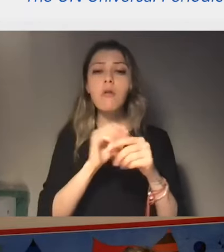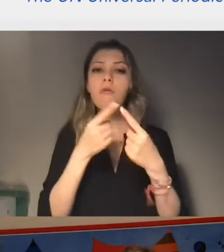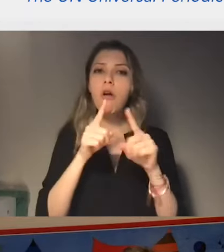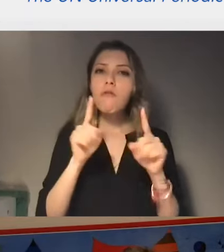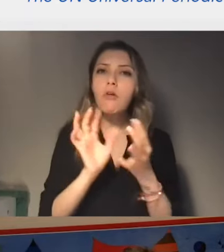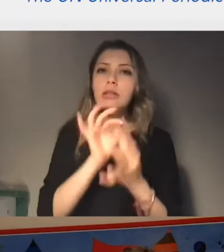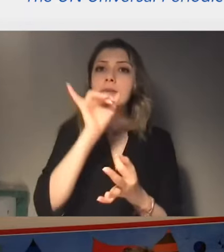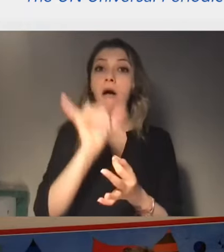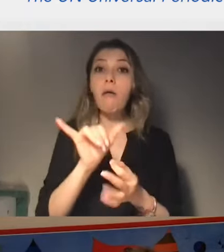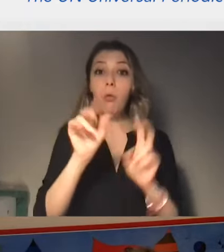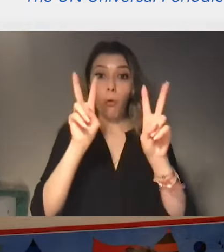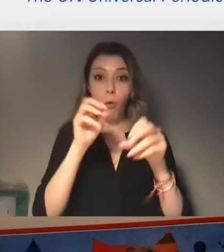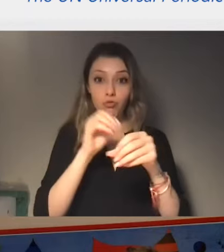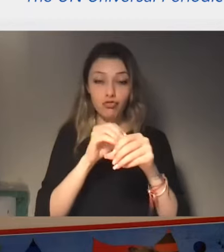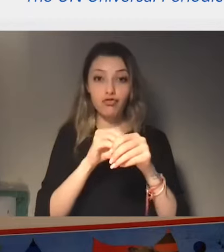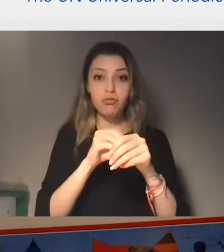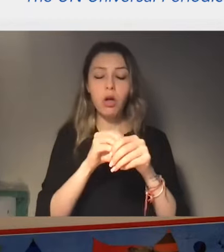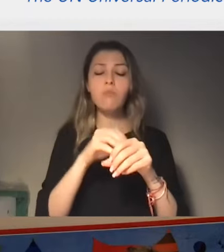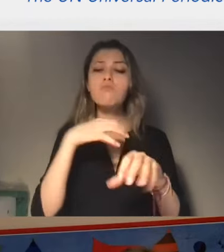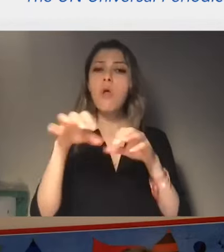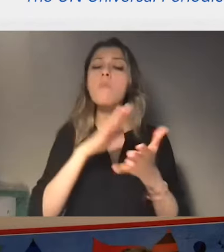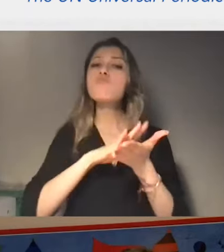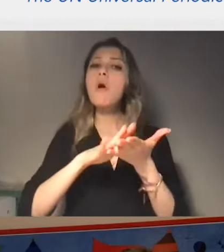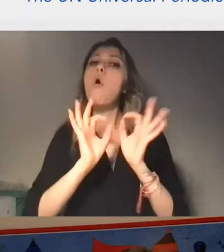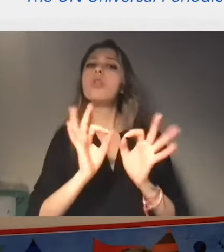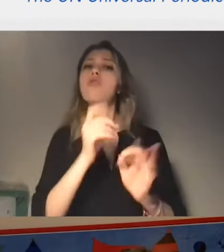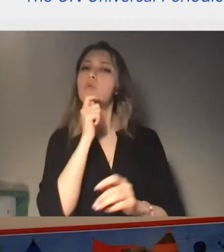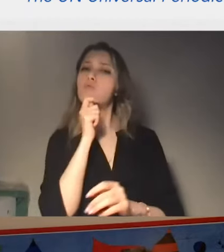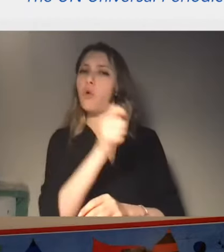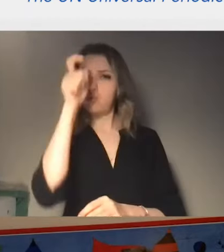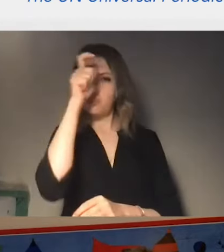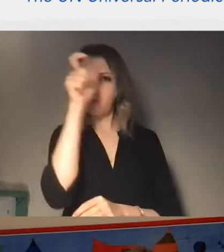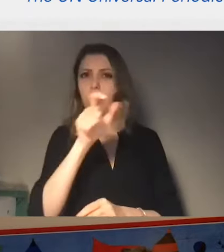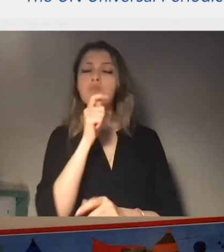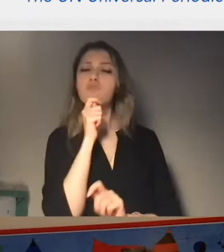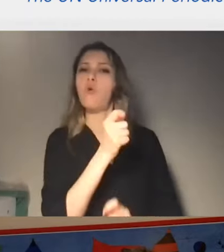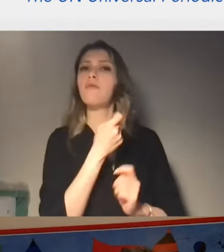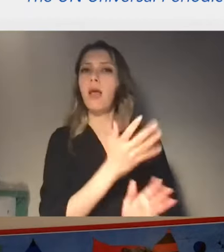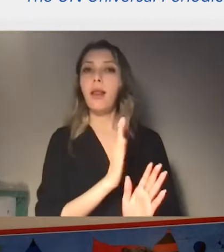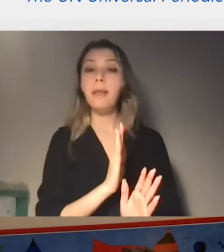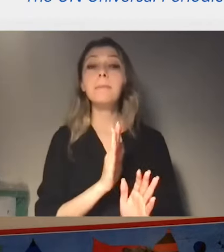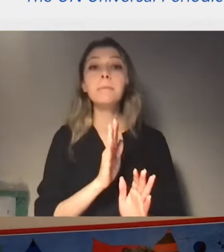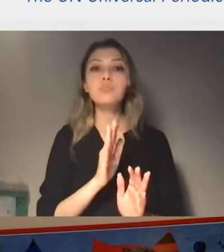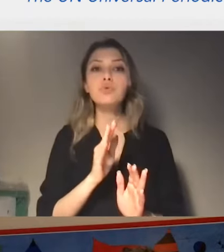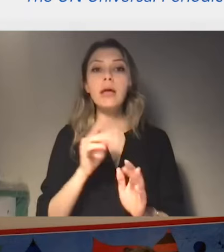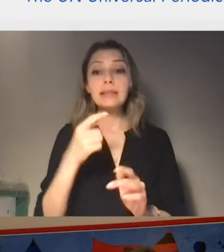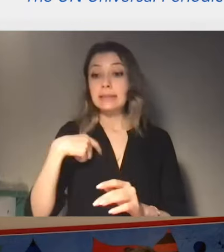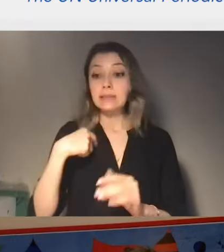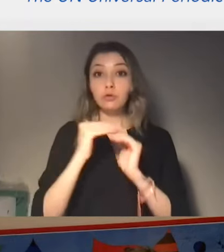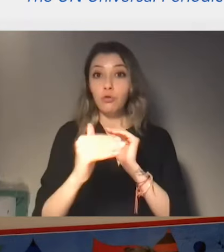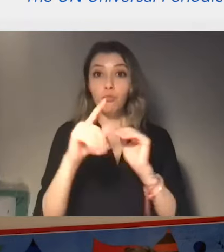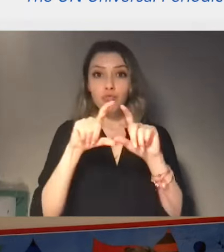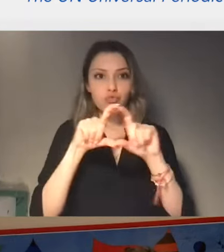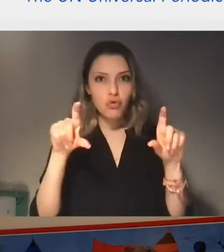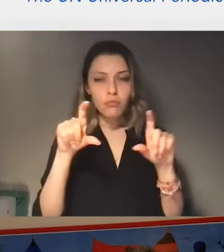civil society organizations to regularly monitor how many of those promises Turkey made during